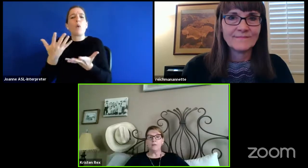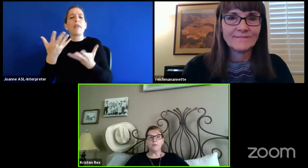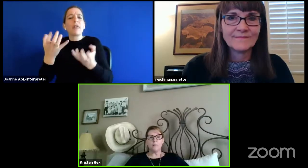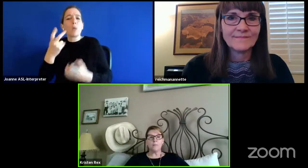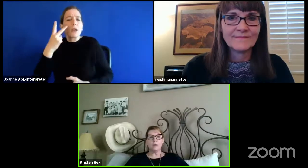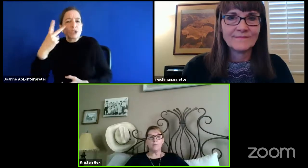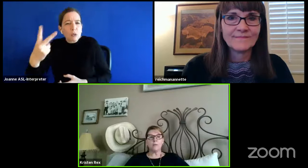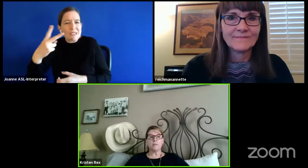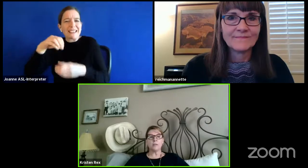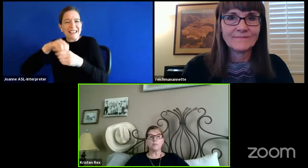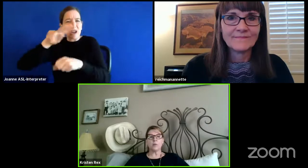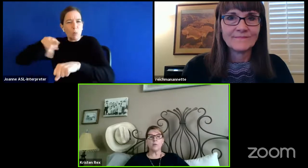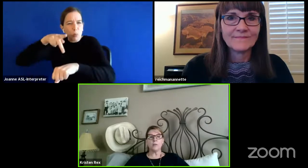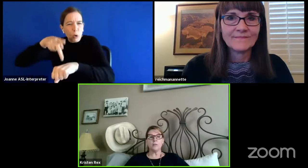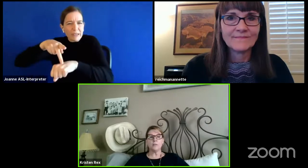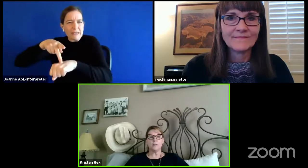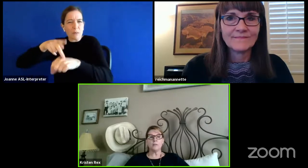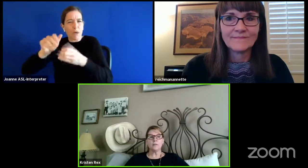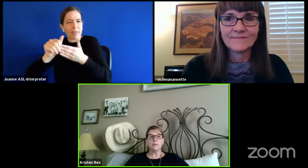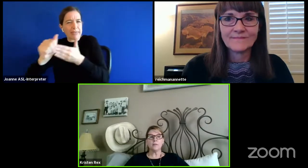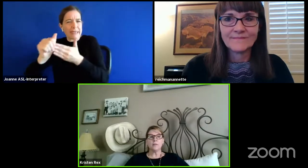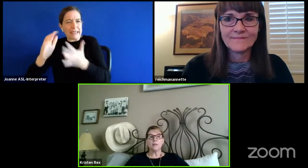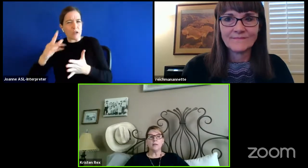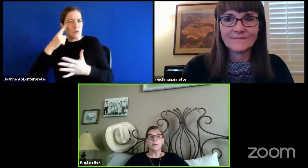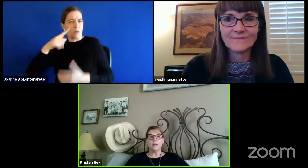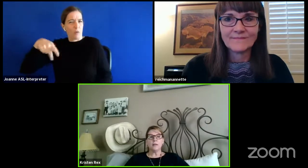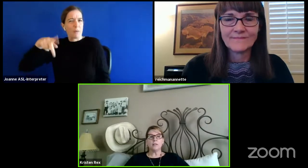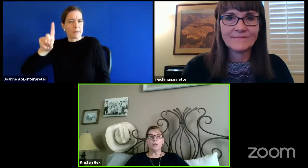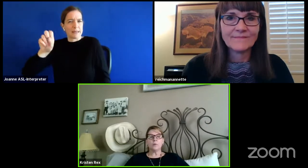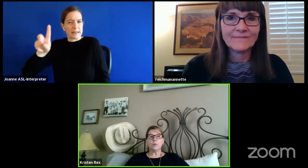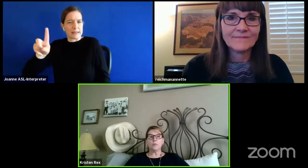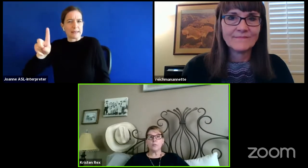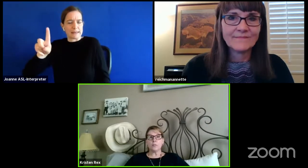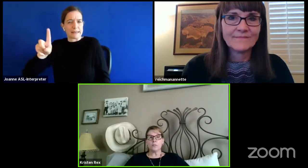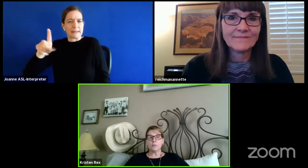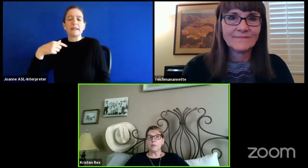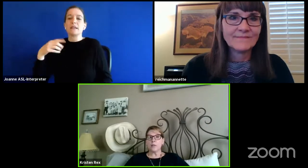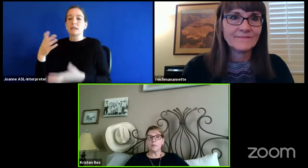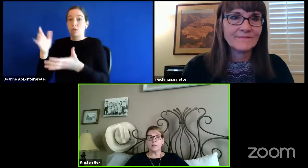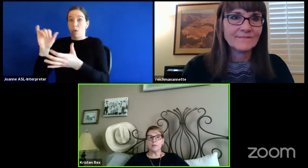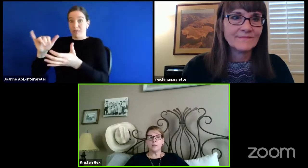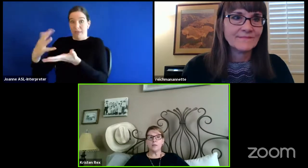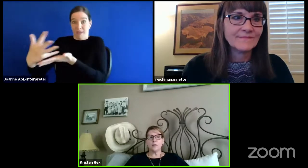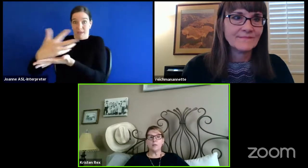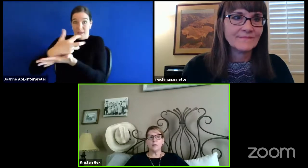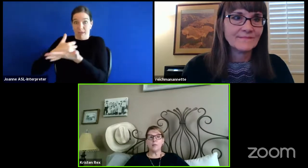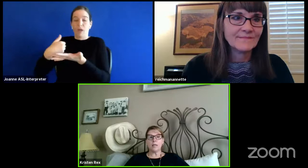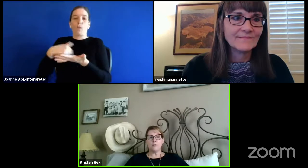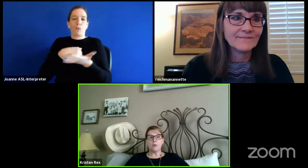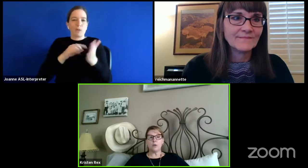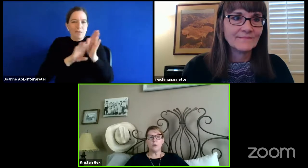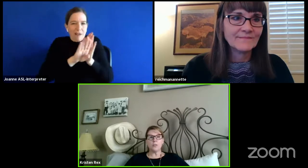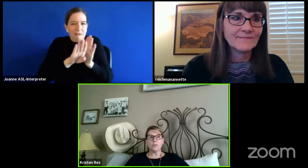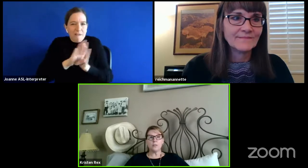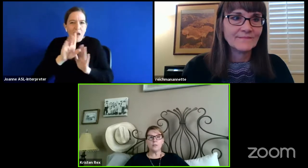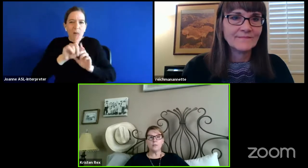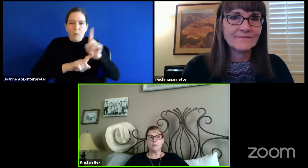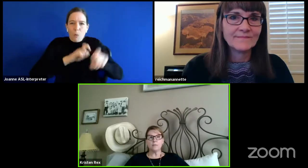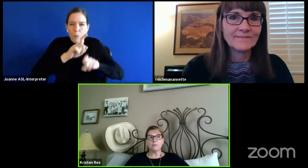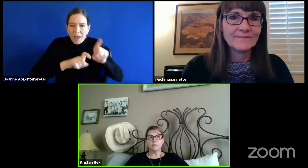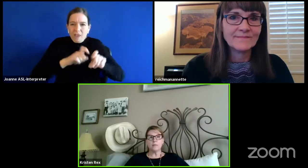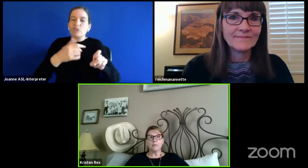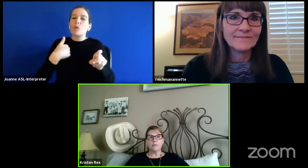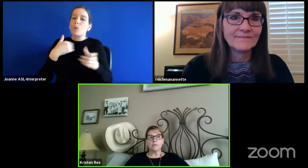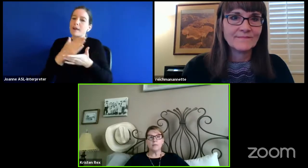From that we developed questions along with research-based behavioral questions